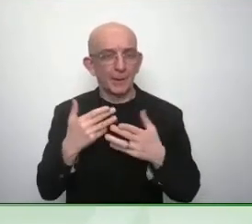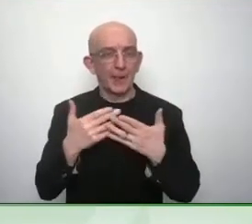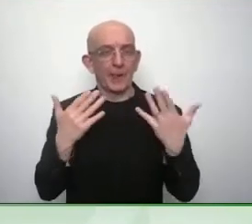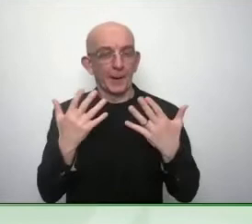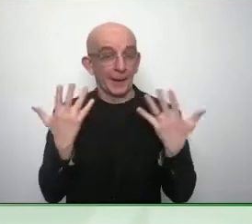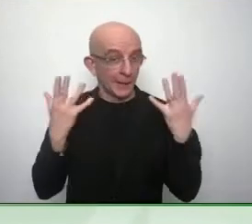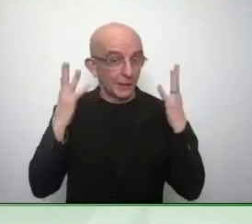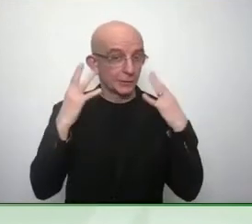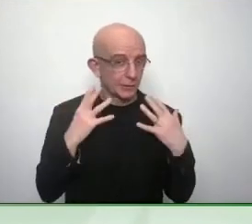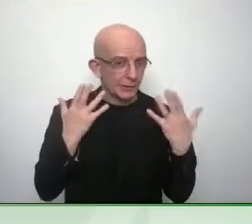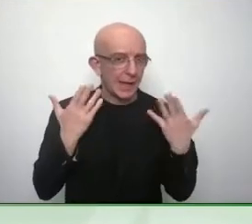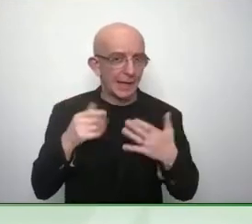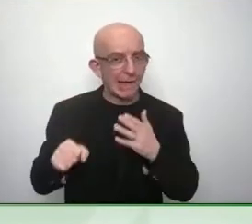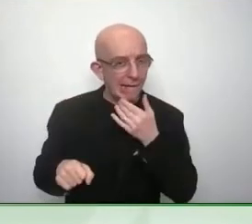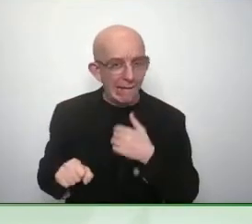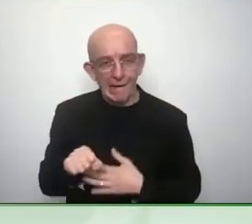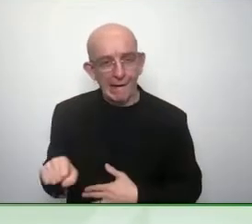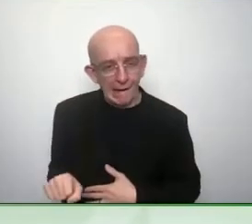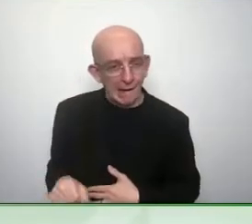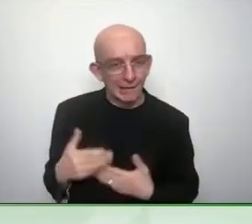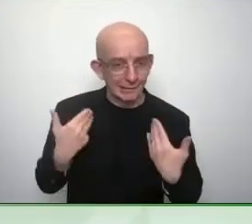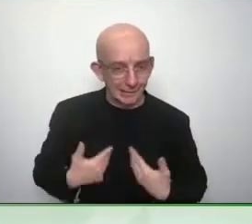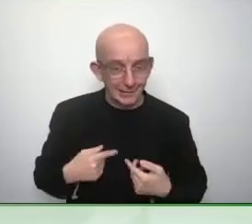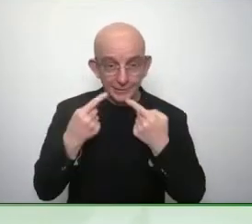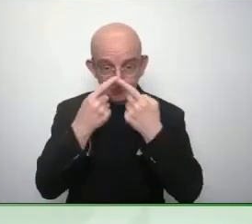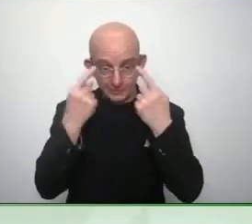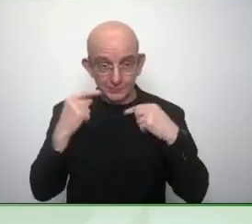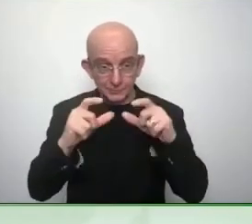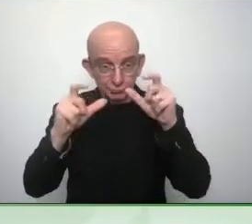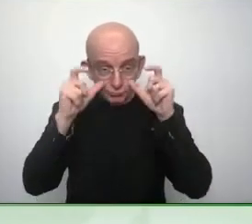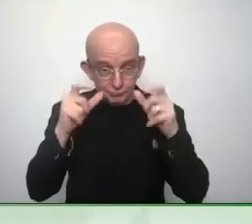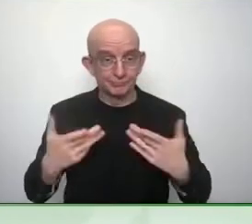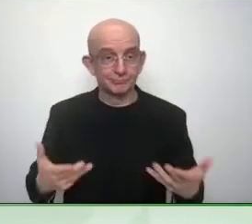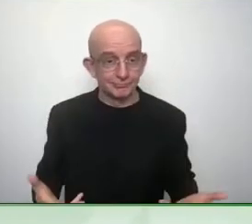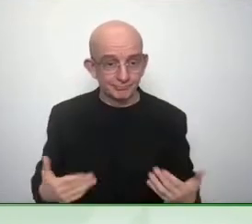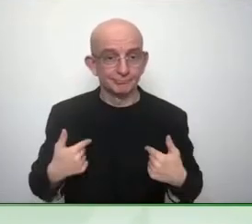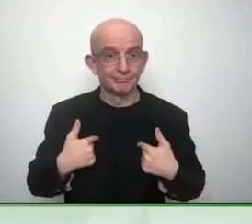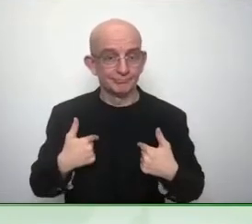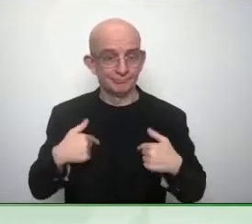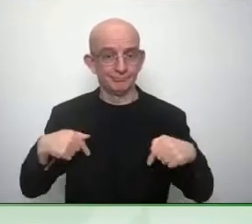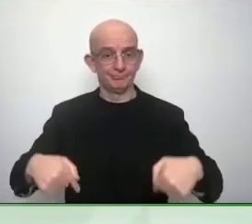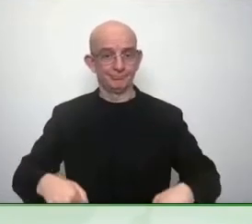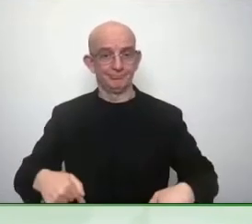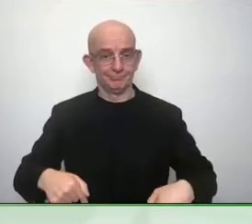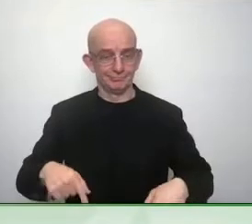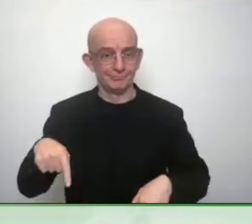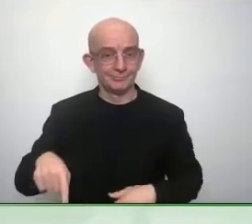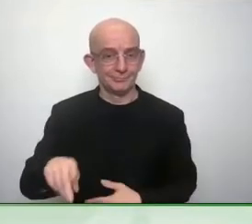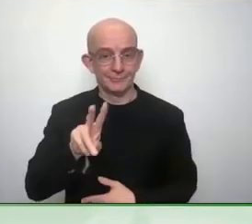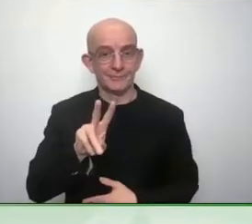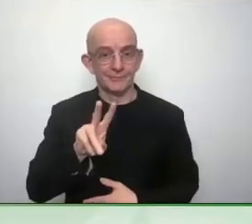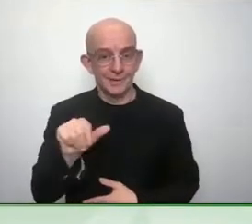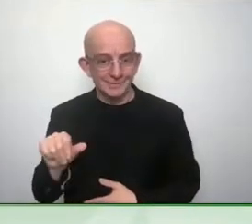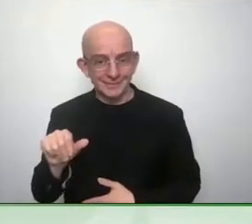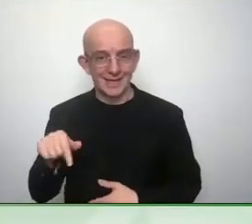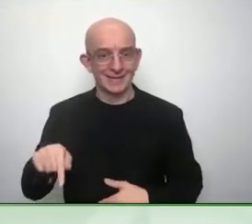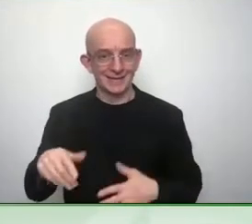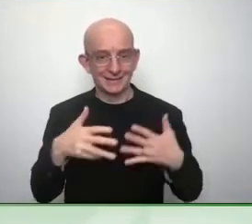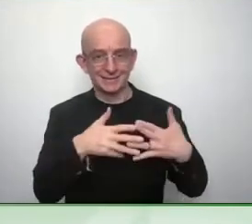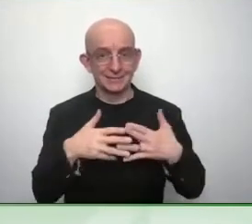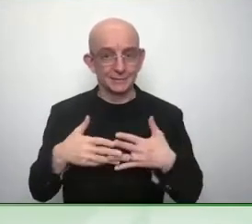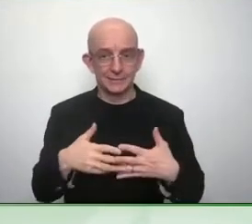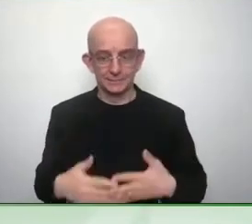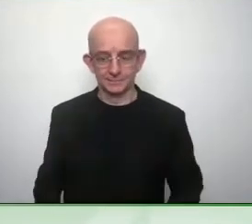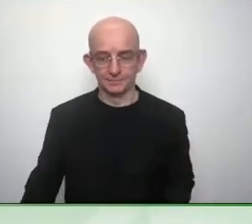sending love to you and your husbands I know what a hard time it is and even that you find the time to to talk to us today to your zero family